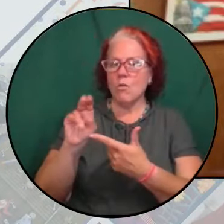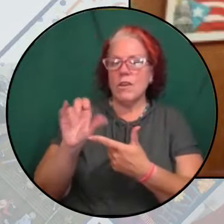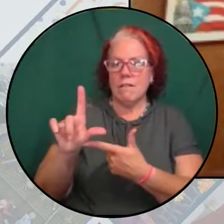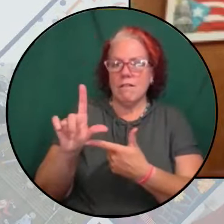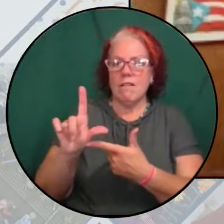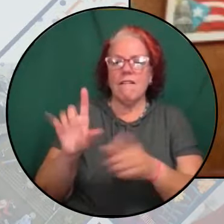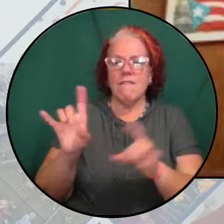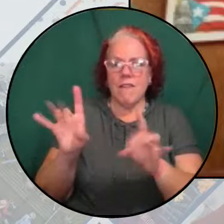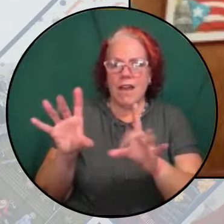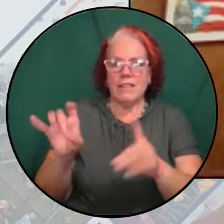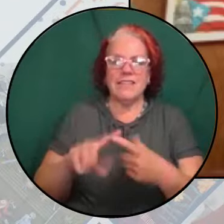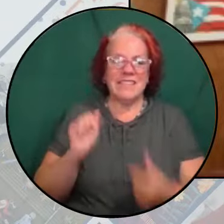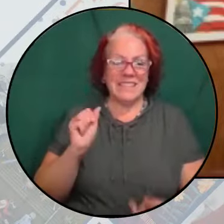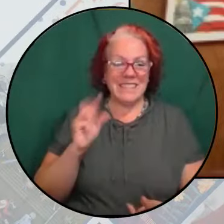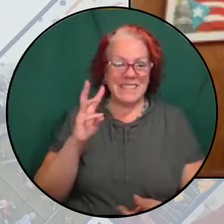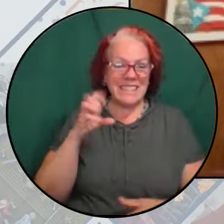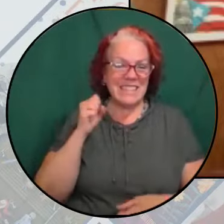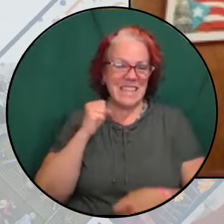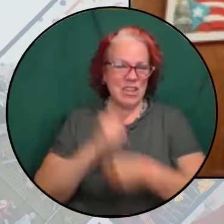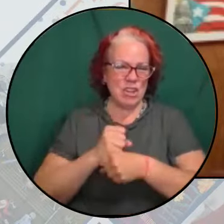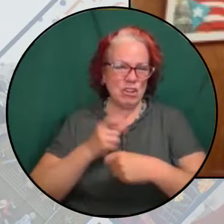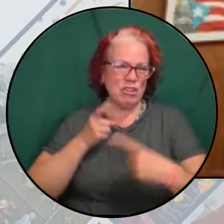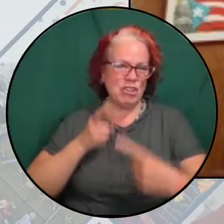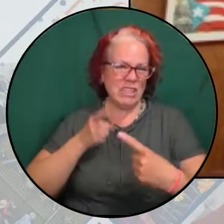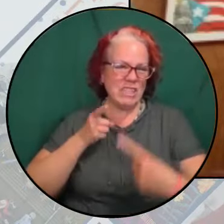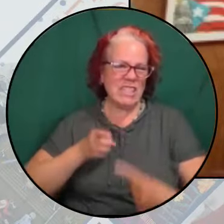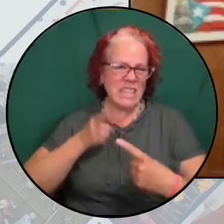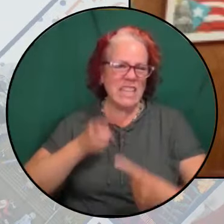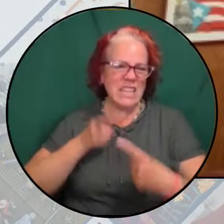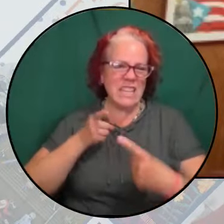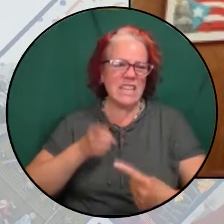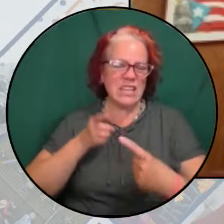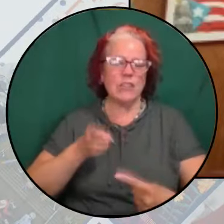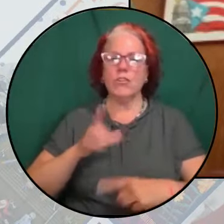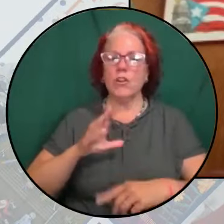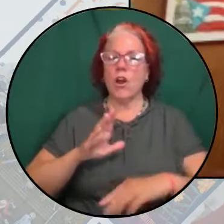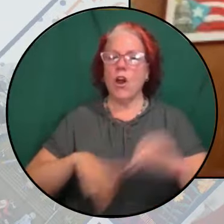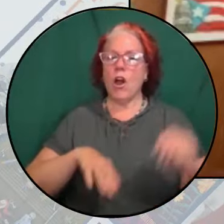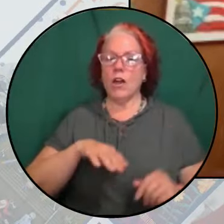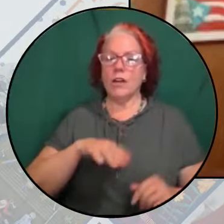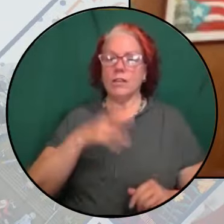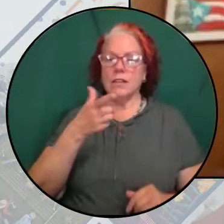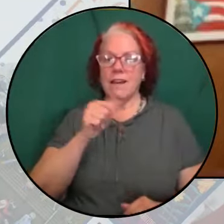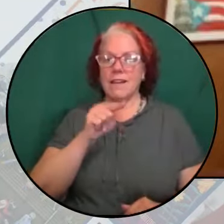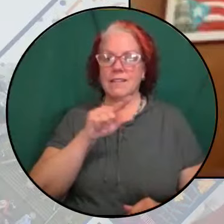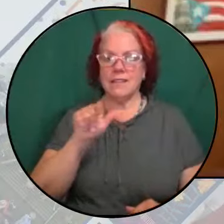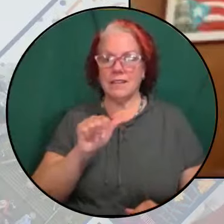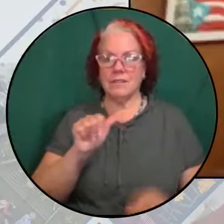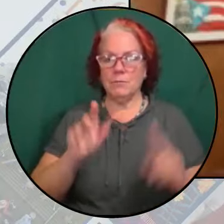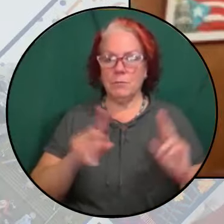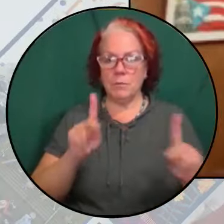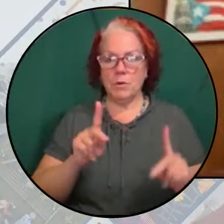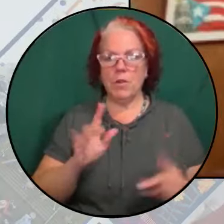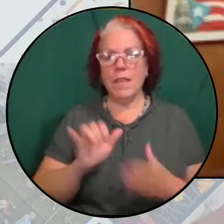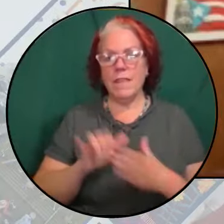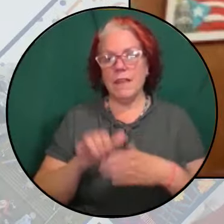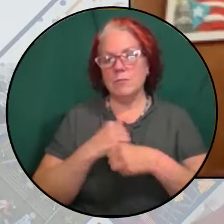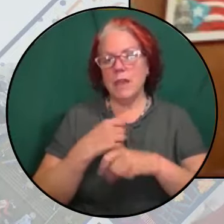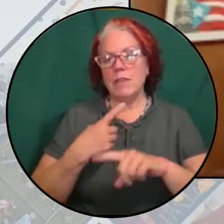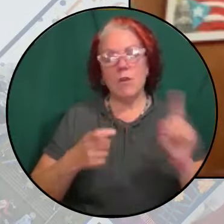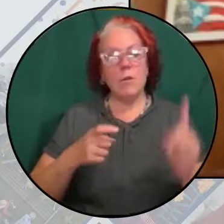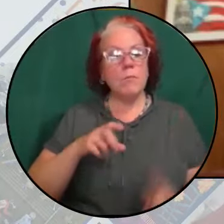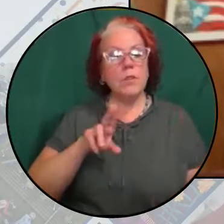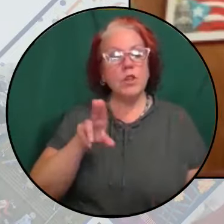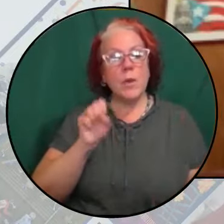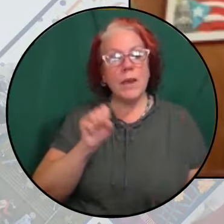on Gaza, most importantly, backed by and made possible by the economic, military, and political support in the U.S.